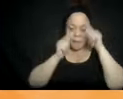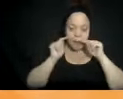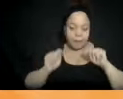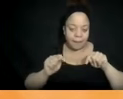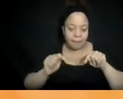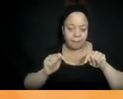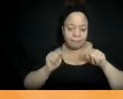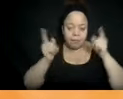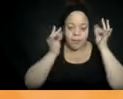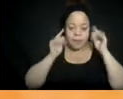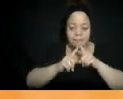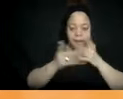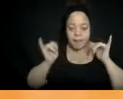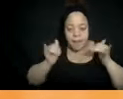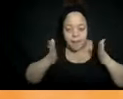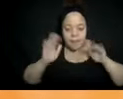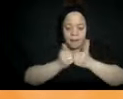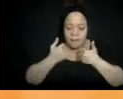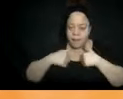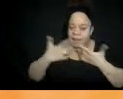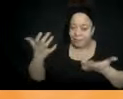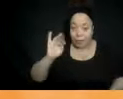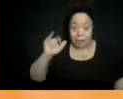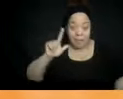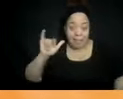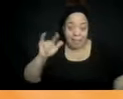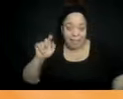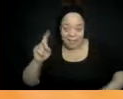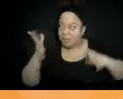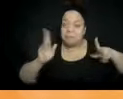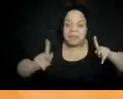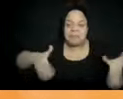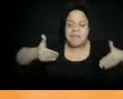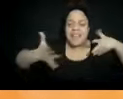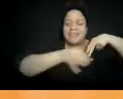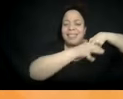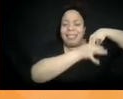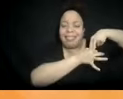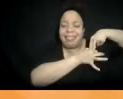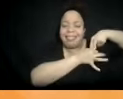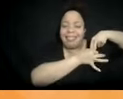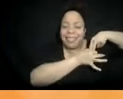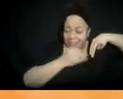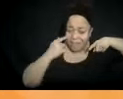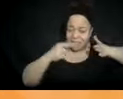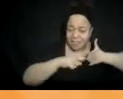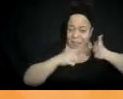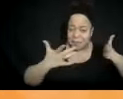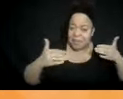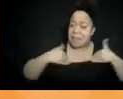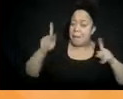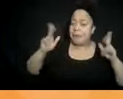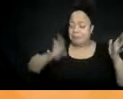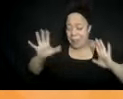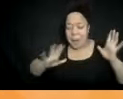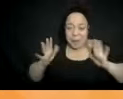example, fining young people for wearing clothes, right, that we've deemed to be associated with whatever we've